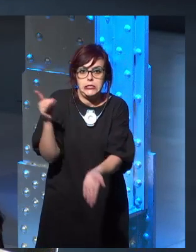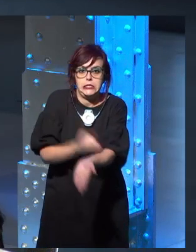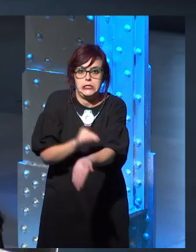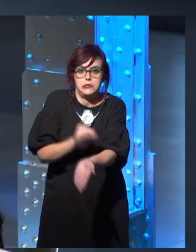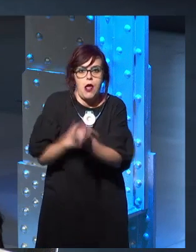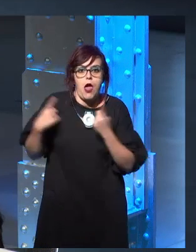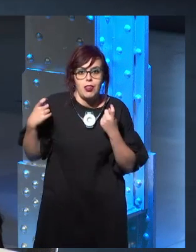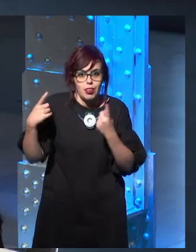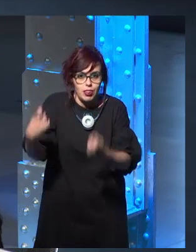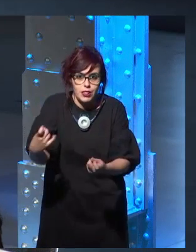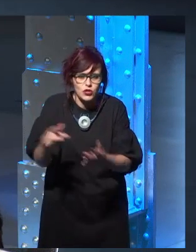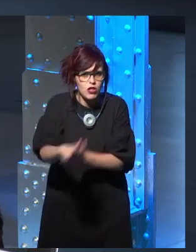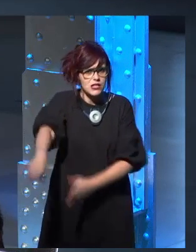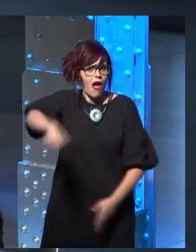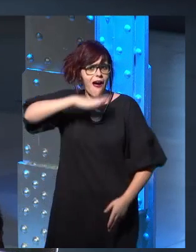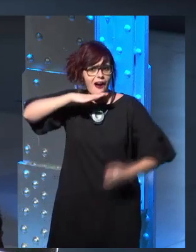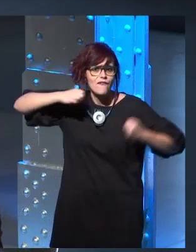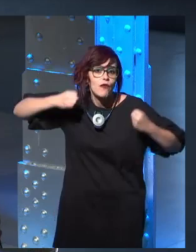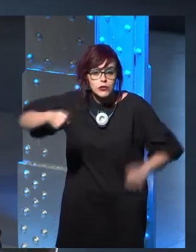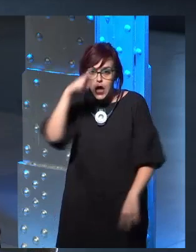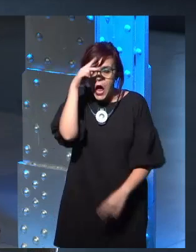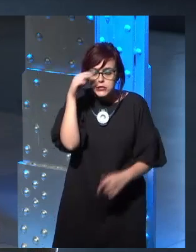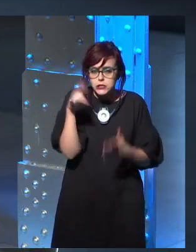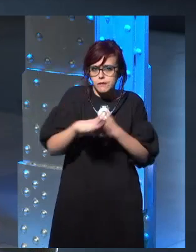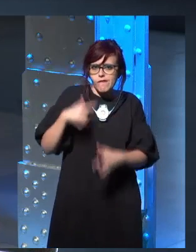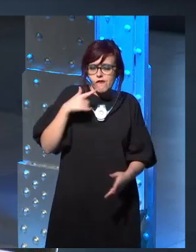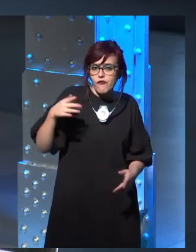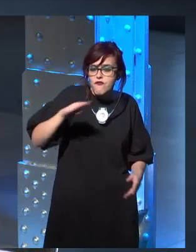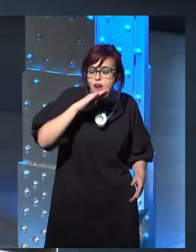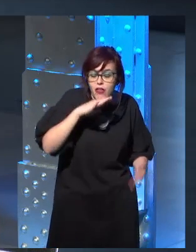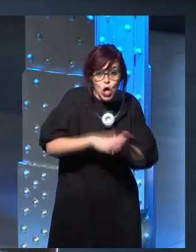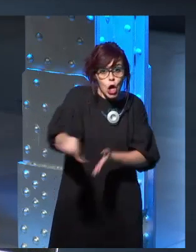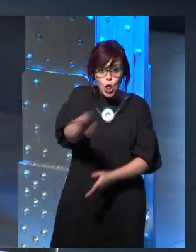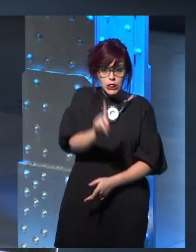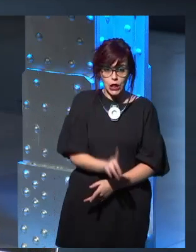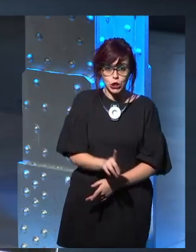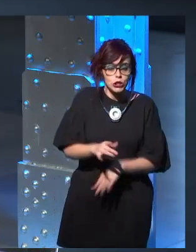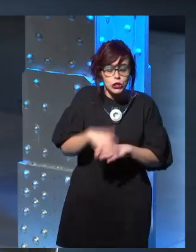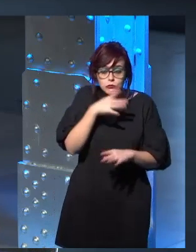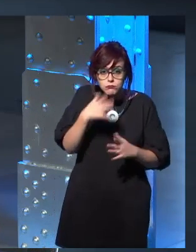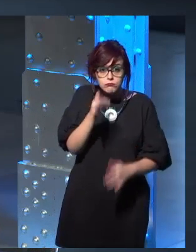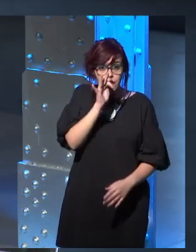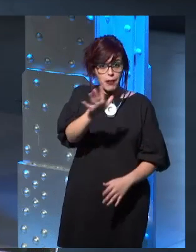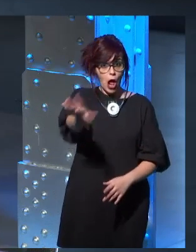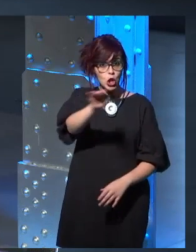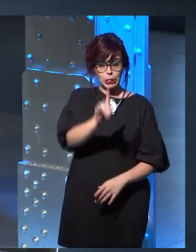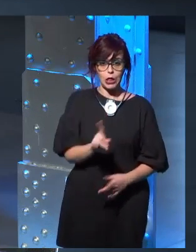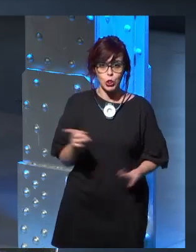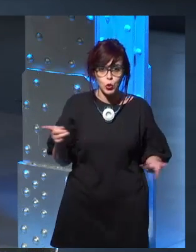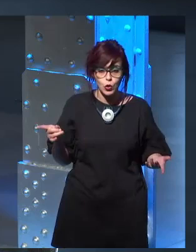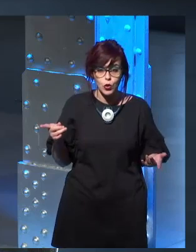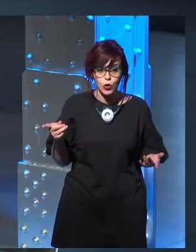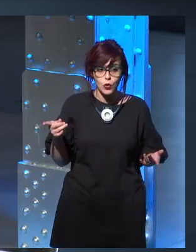And, I, I don't understand it myself. I mean, Linda and I have lived in Westeros just about as long as anybody,